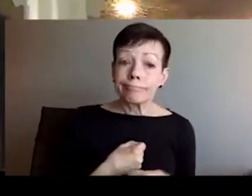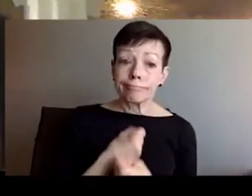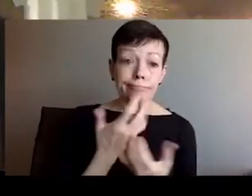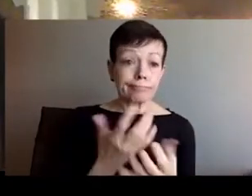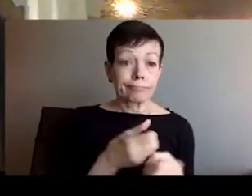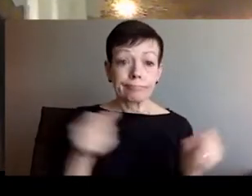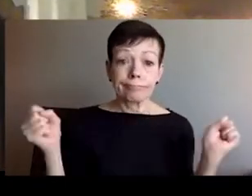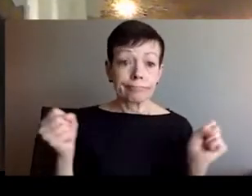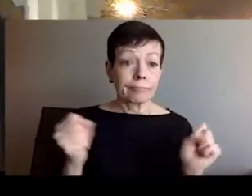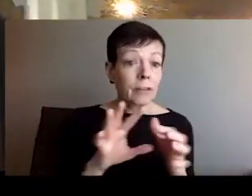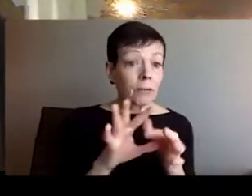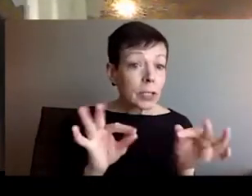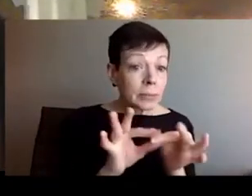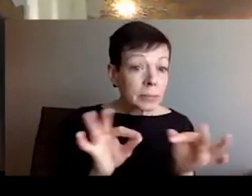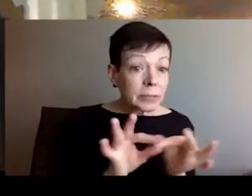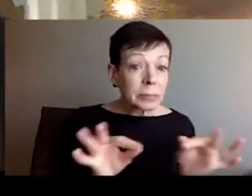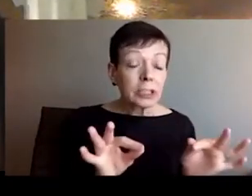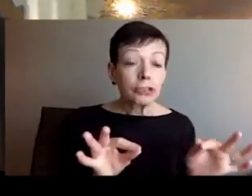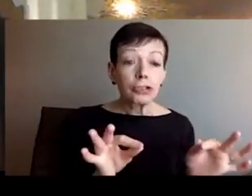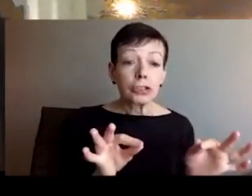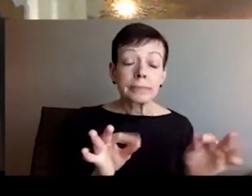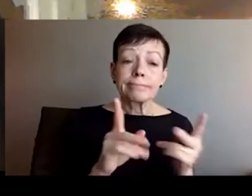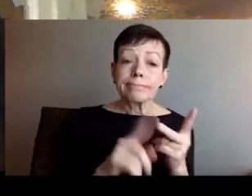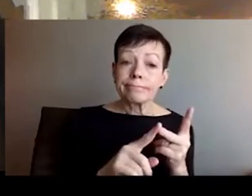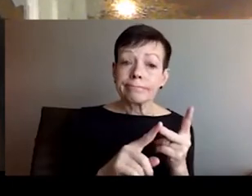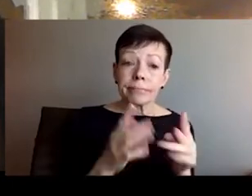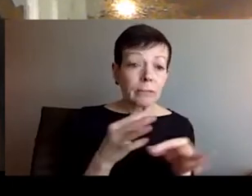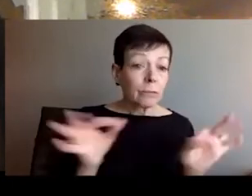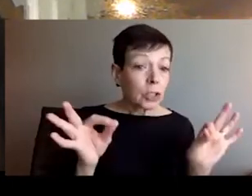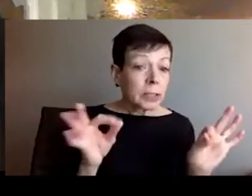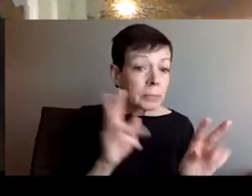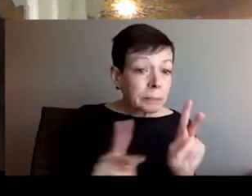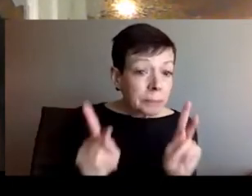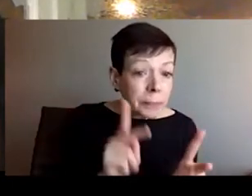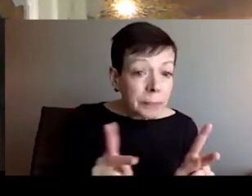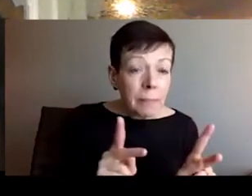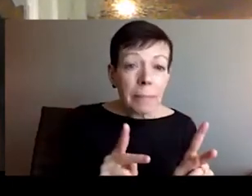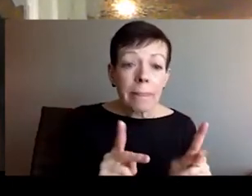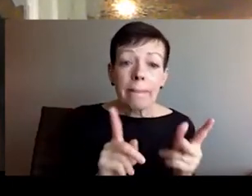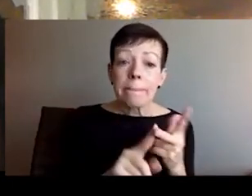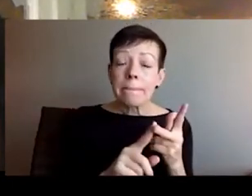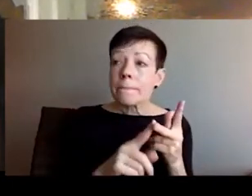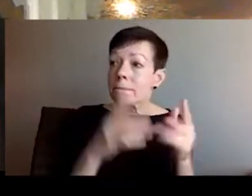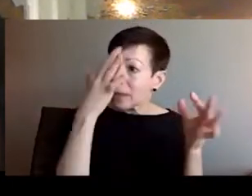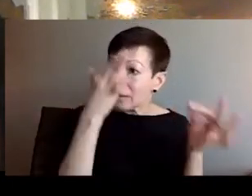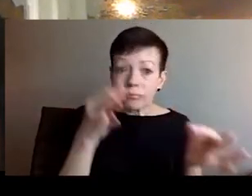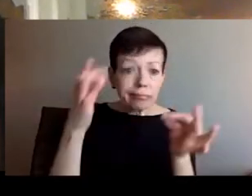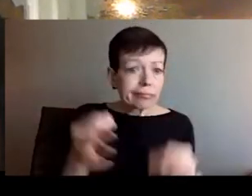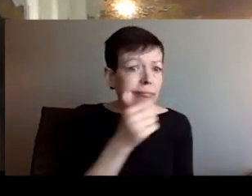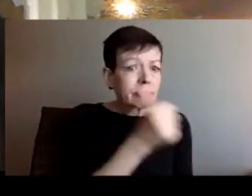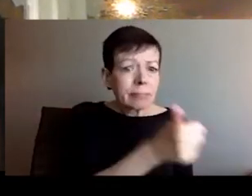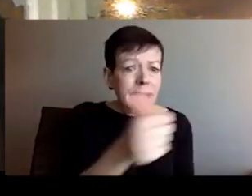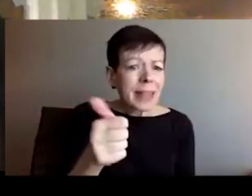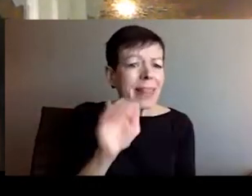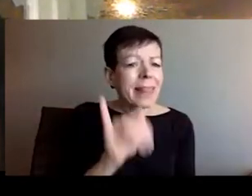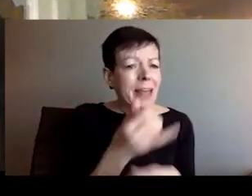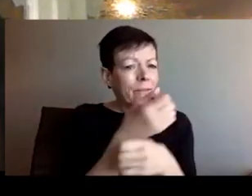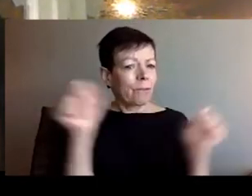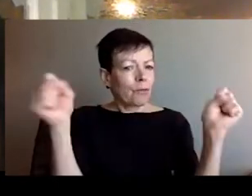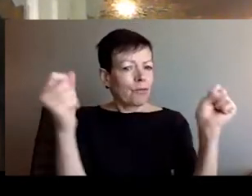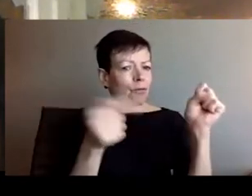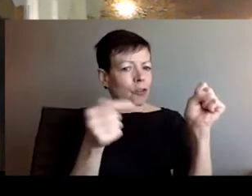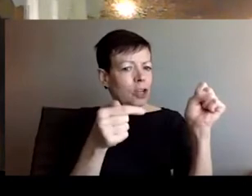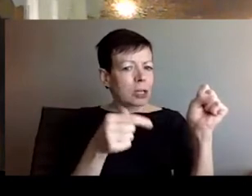war is not the war only against Ukraine. Ukraine is the victim of this war, of course. Ukraine